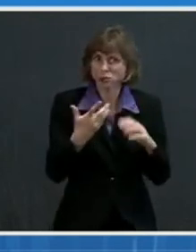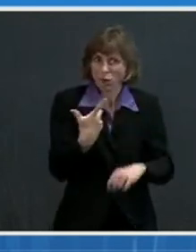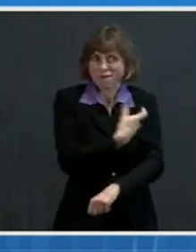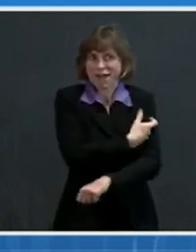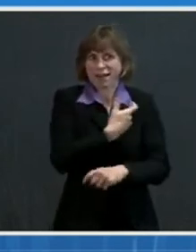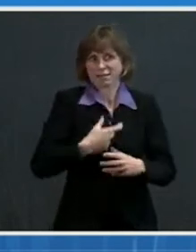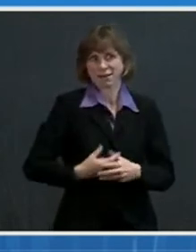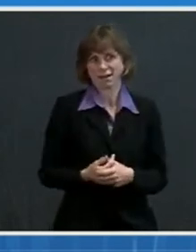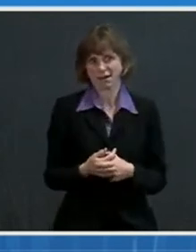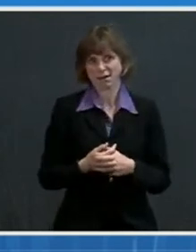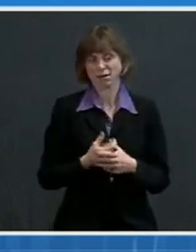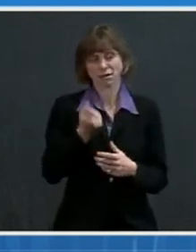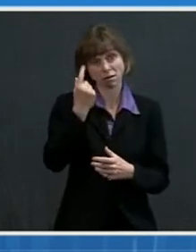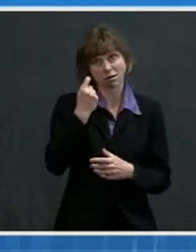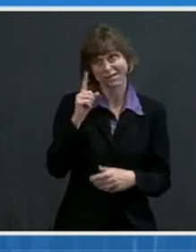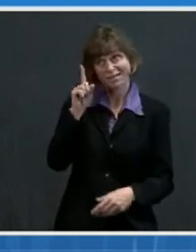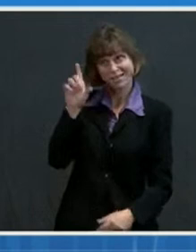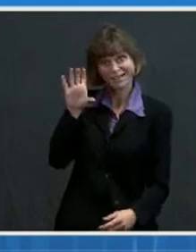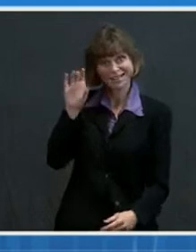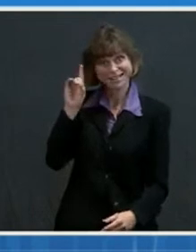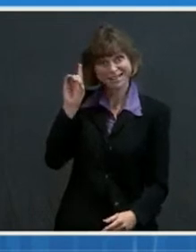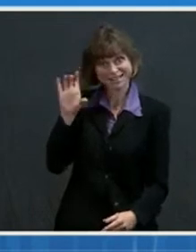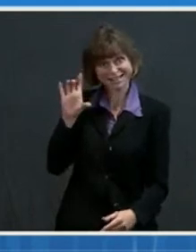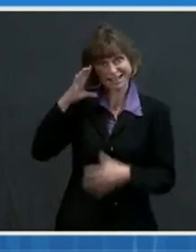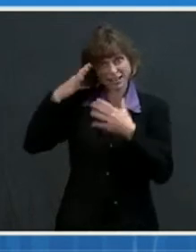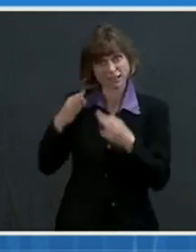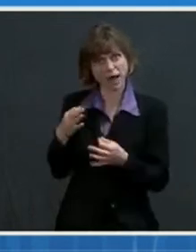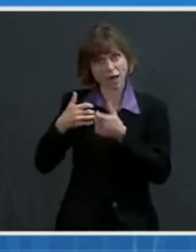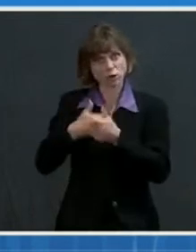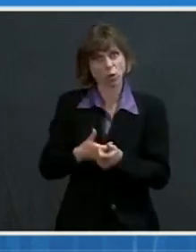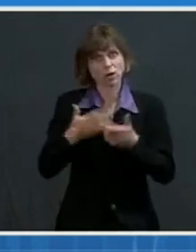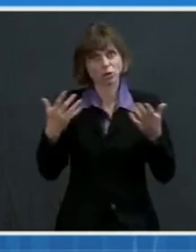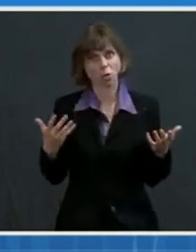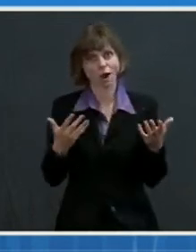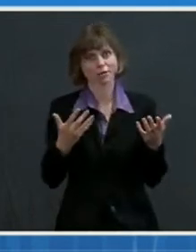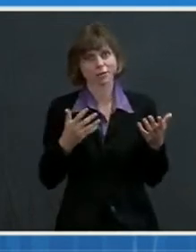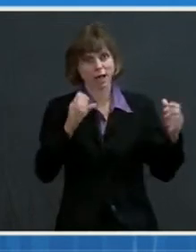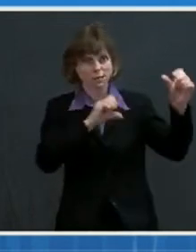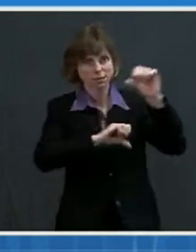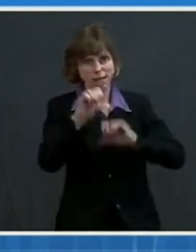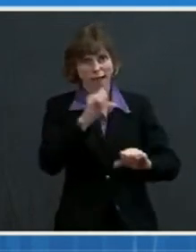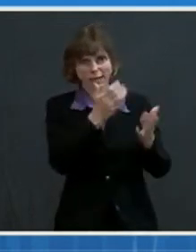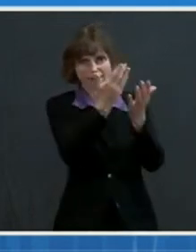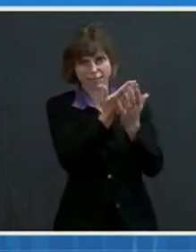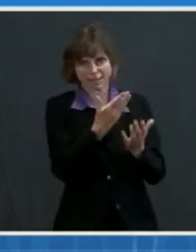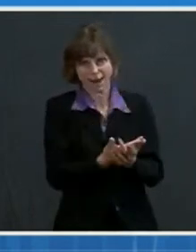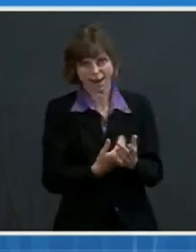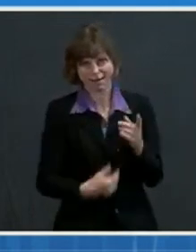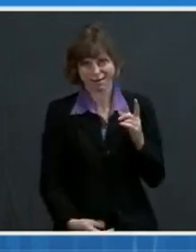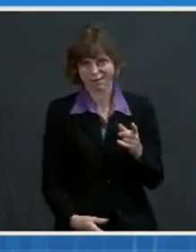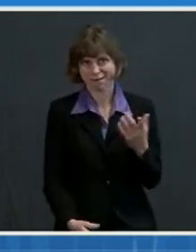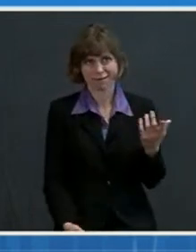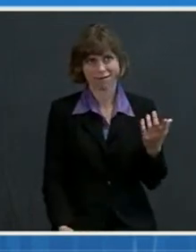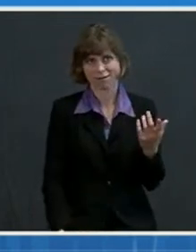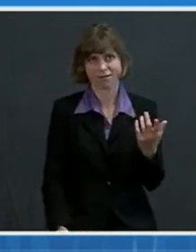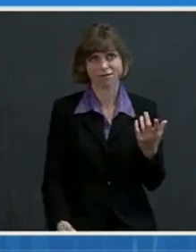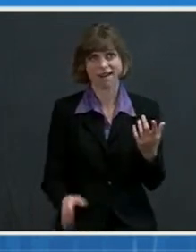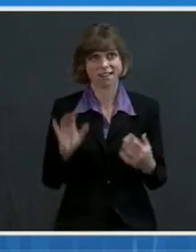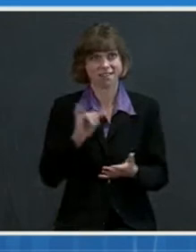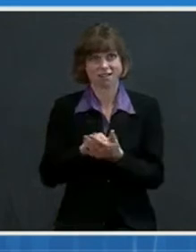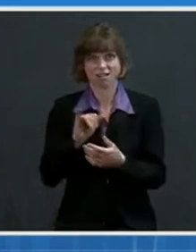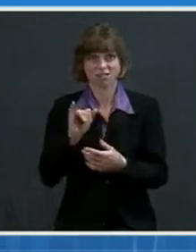makes its decisions based upon what the science and the data tells them are the right decisions, uh, not for any other reasons.